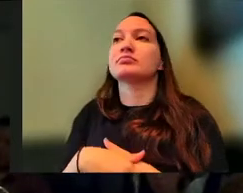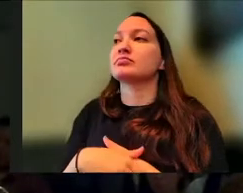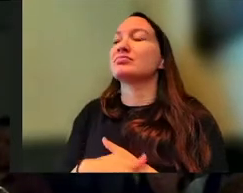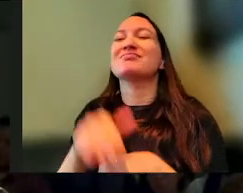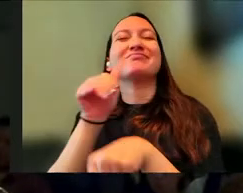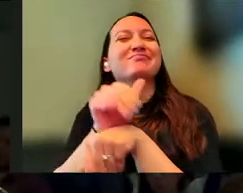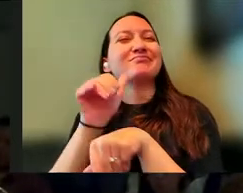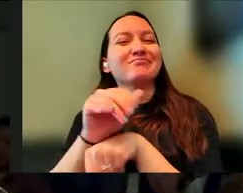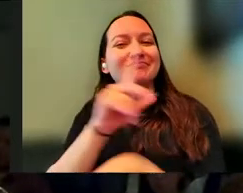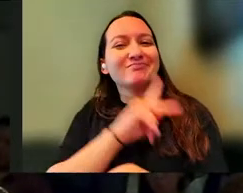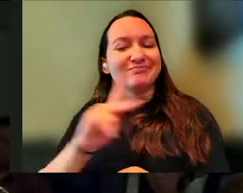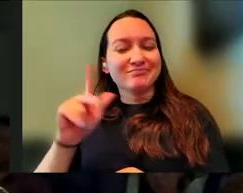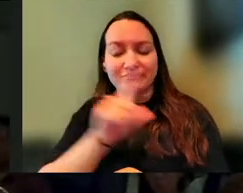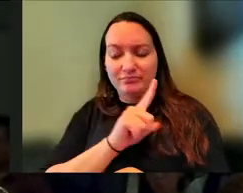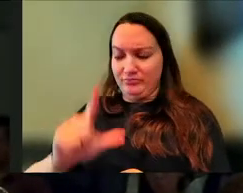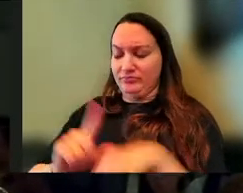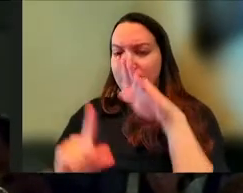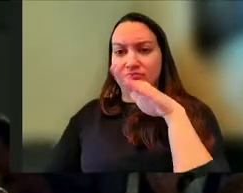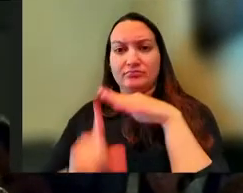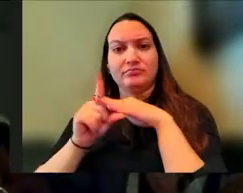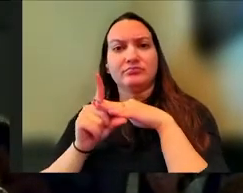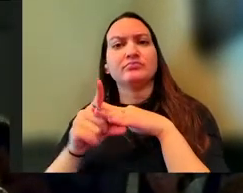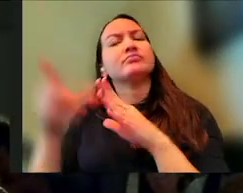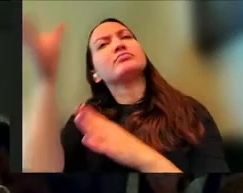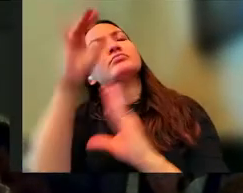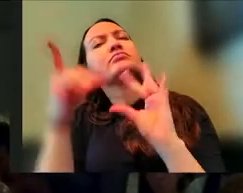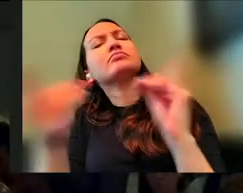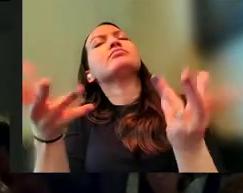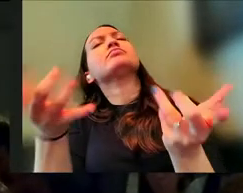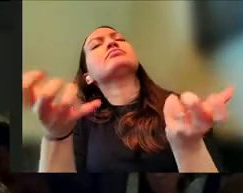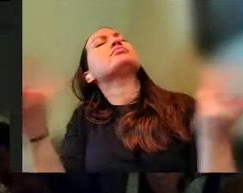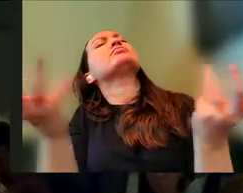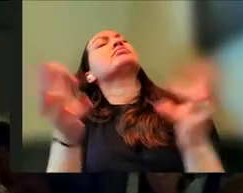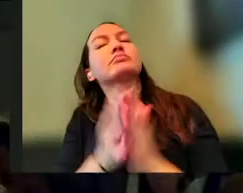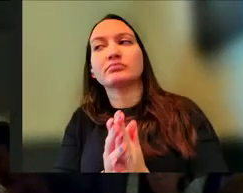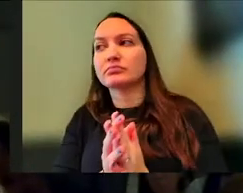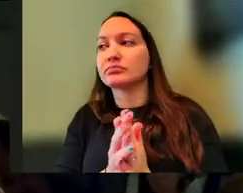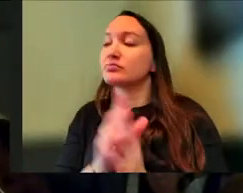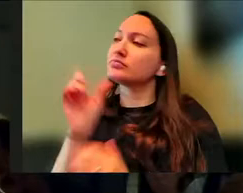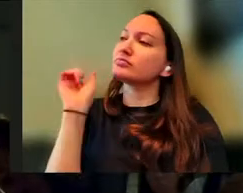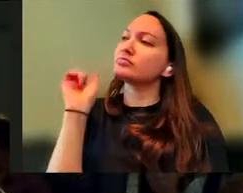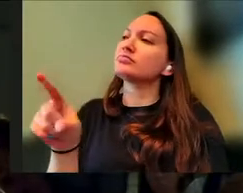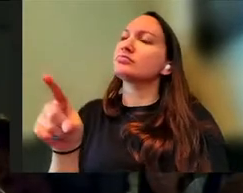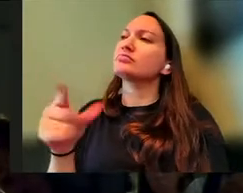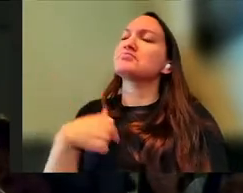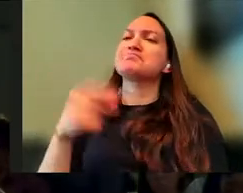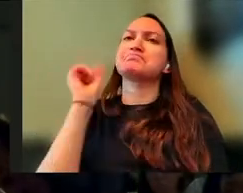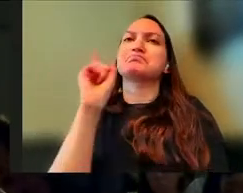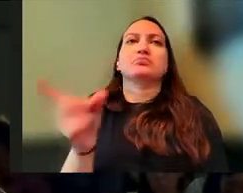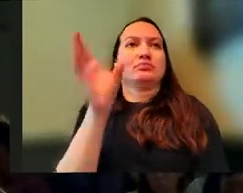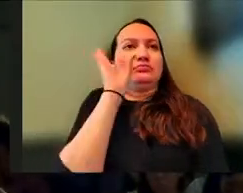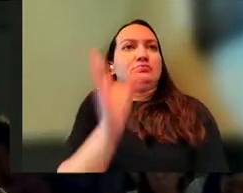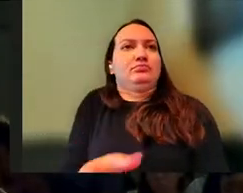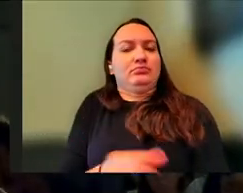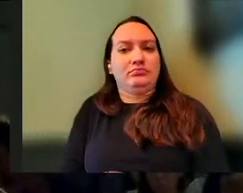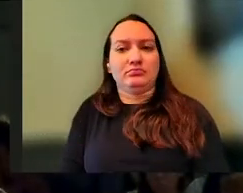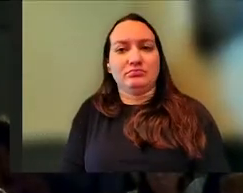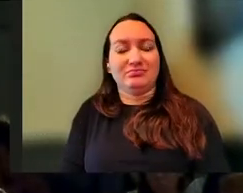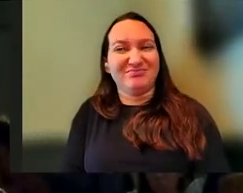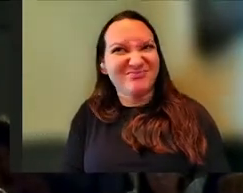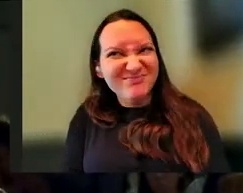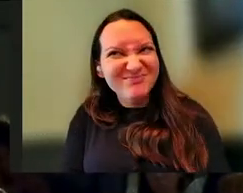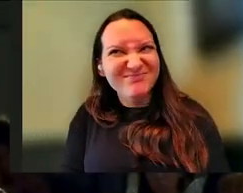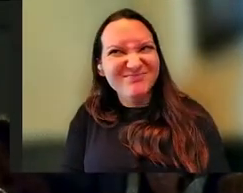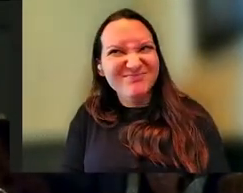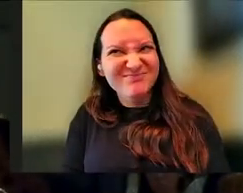Lord appeared to Solomon in a dream, and God said, what do you want? Ask, and I will give it to you. Can you imagine that?